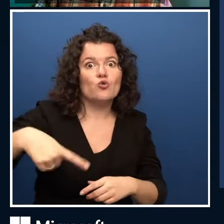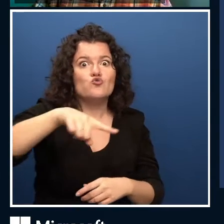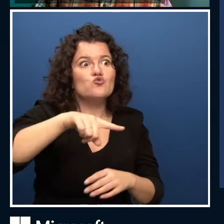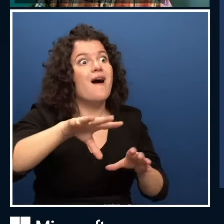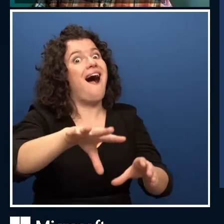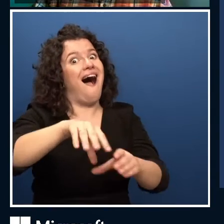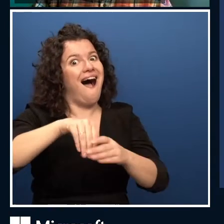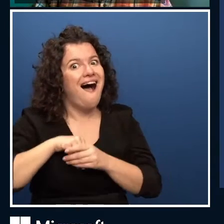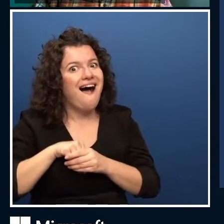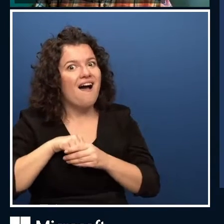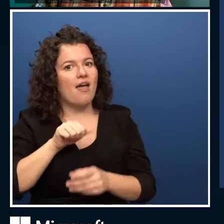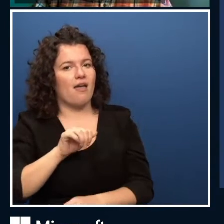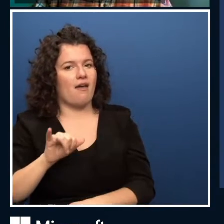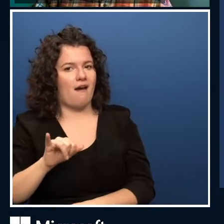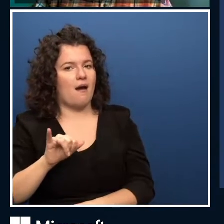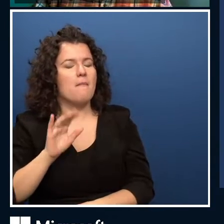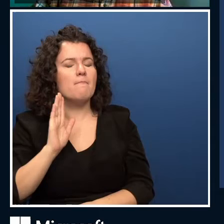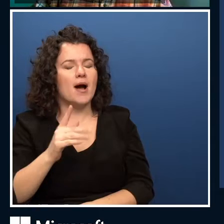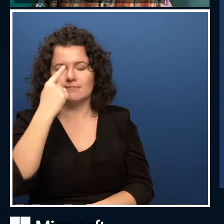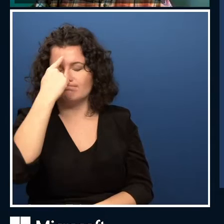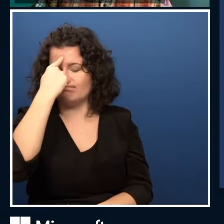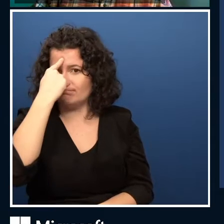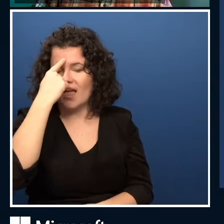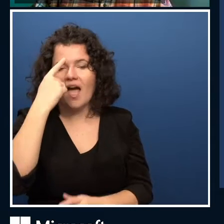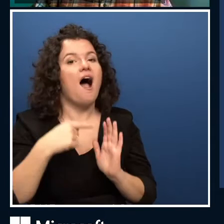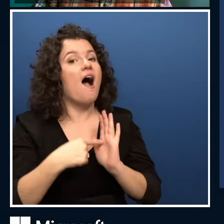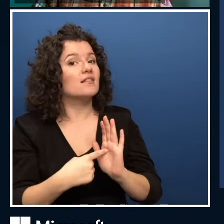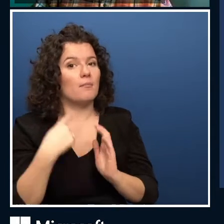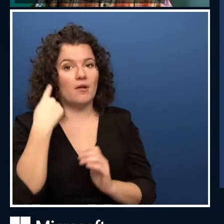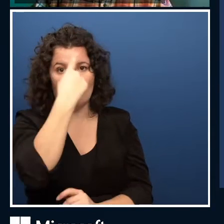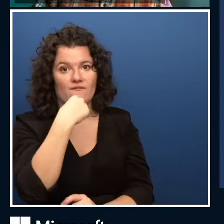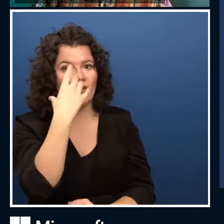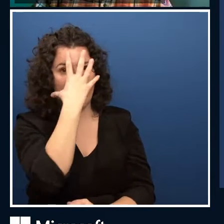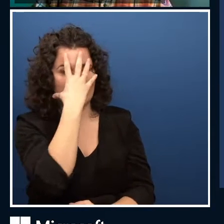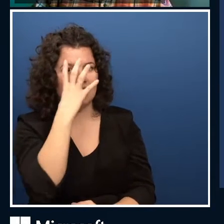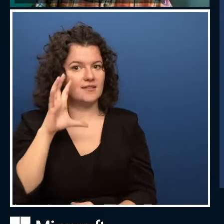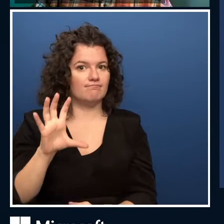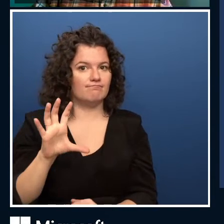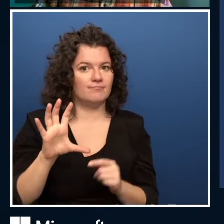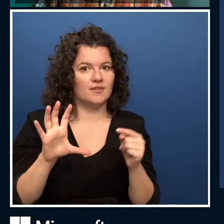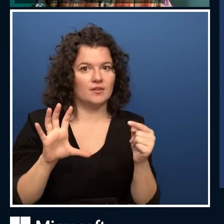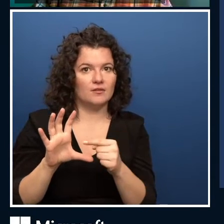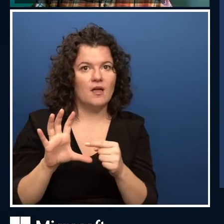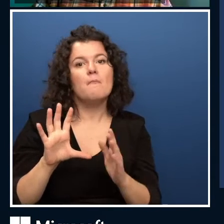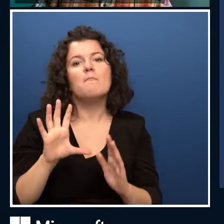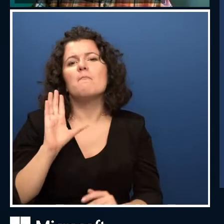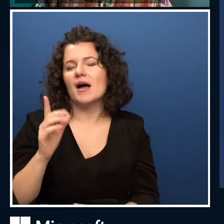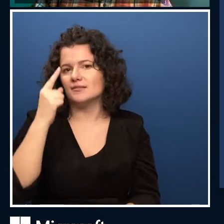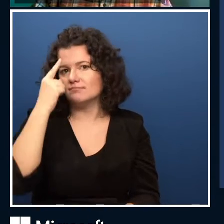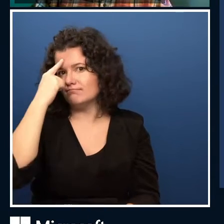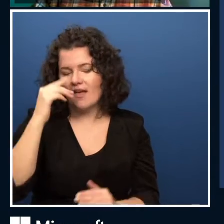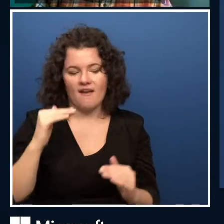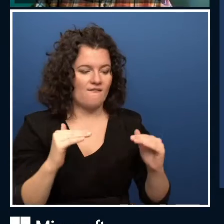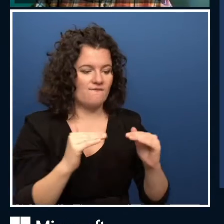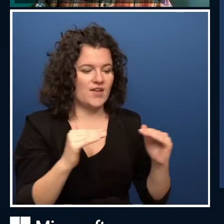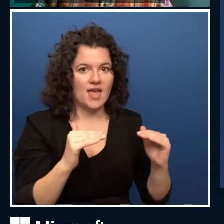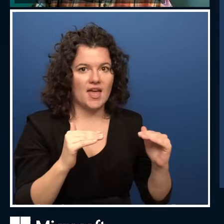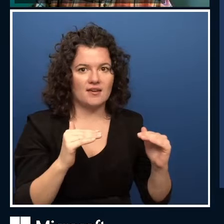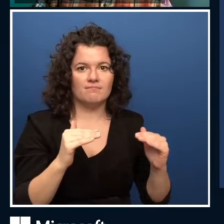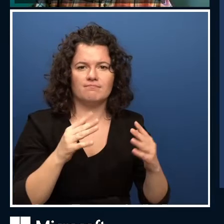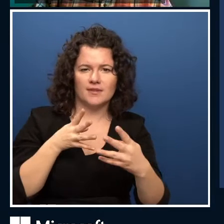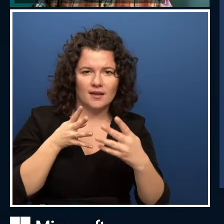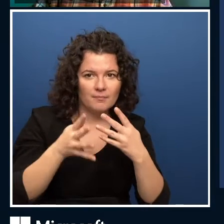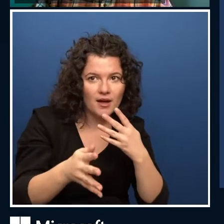adopting facial recognition principles, things like fairness, transparency, accountability, non